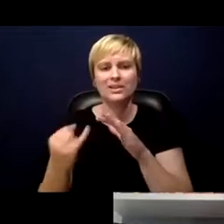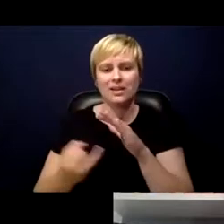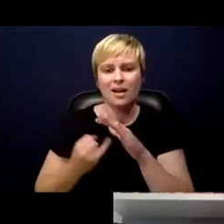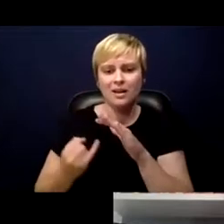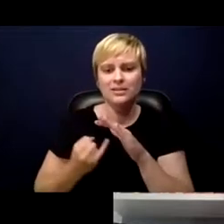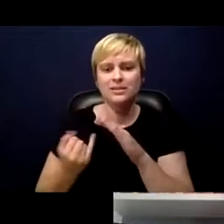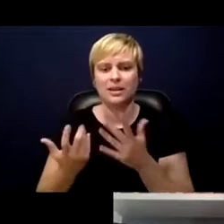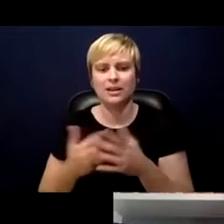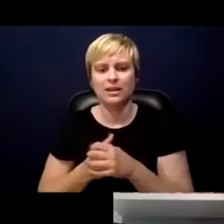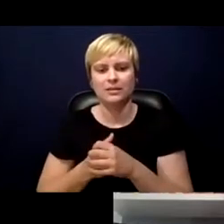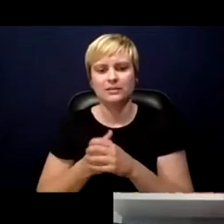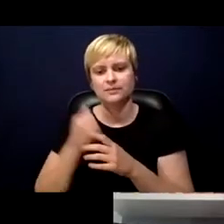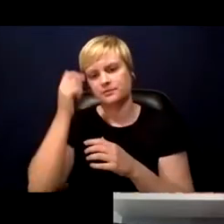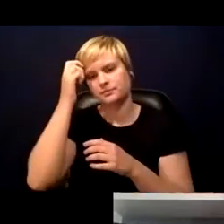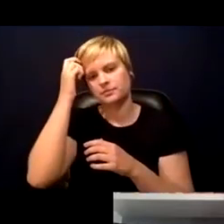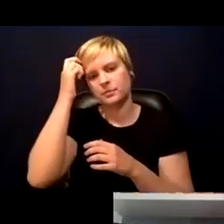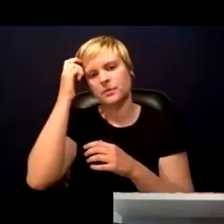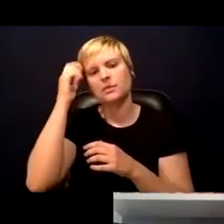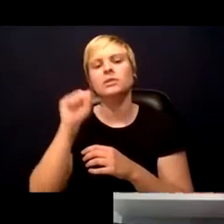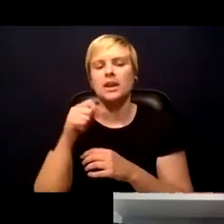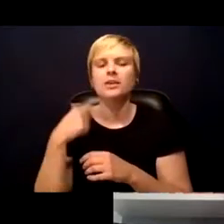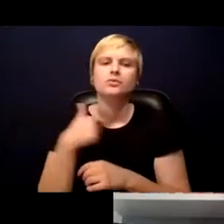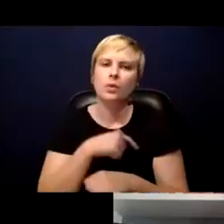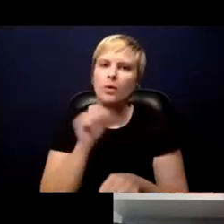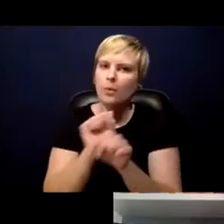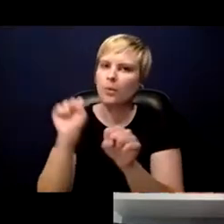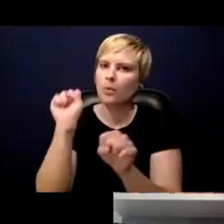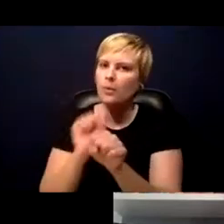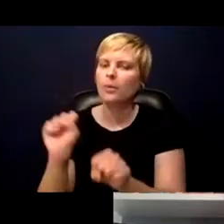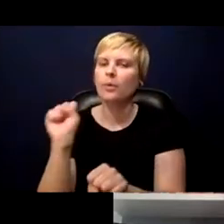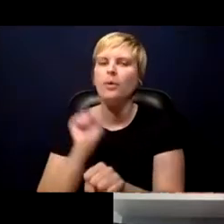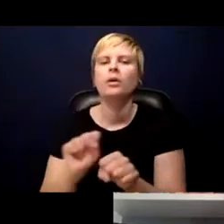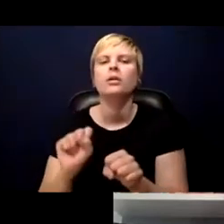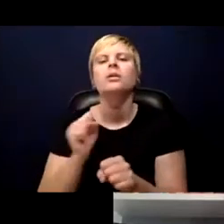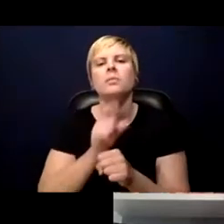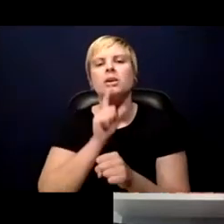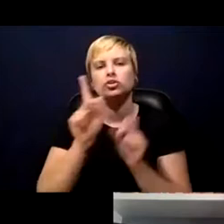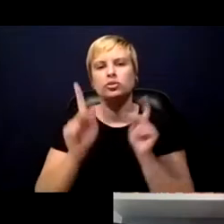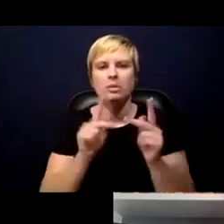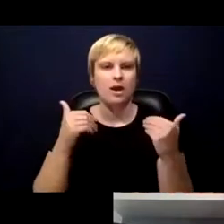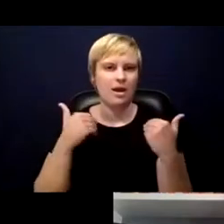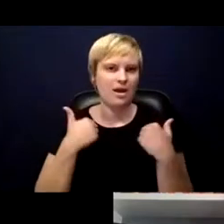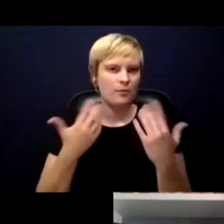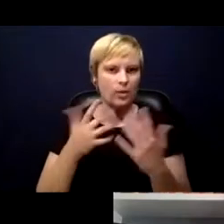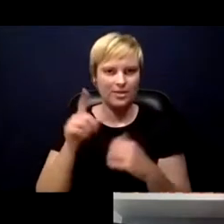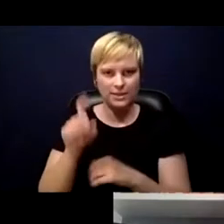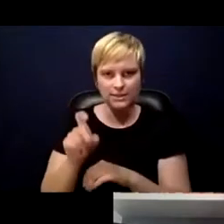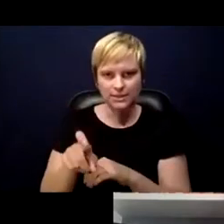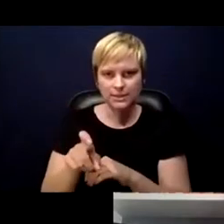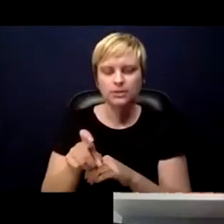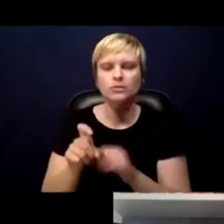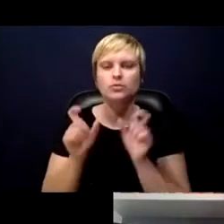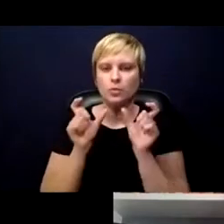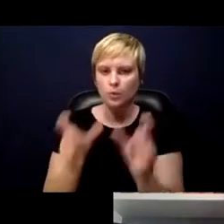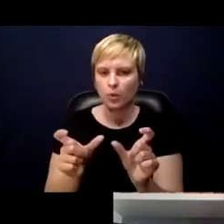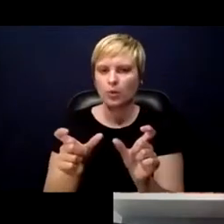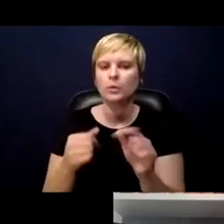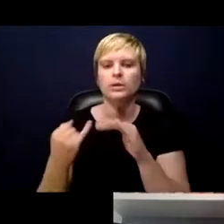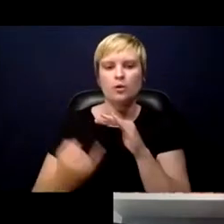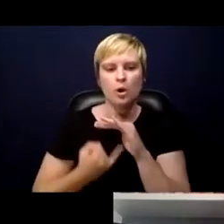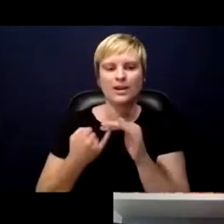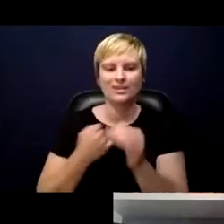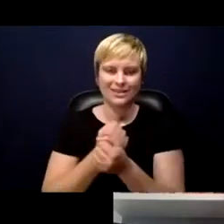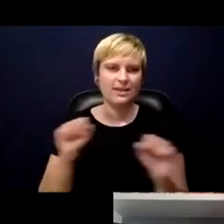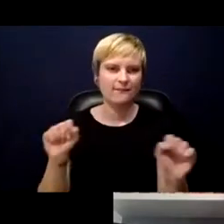So, we are working very hard to make sure that people have what they need in order to quarantine or isolate safely